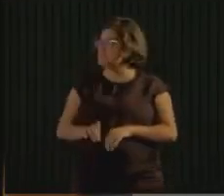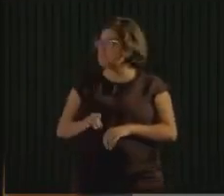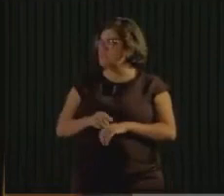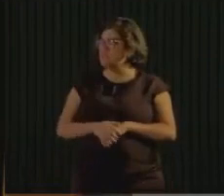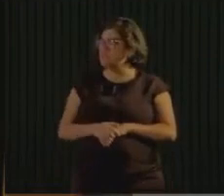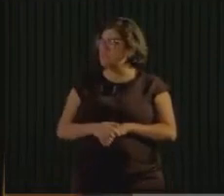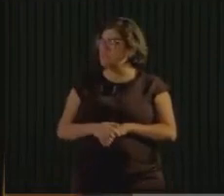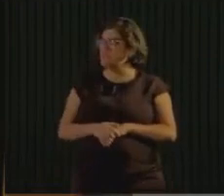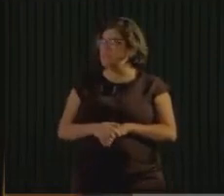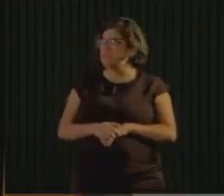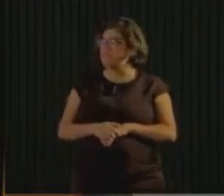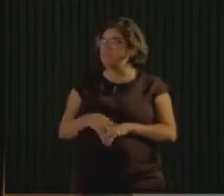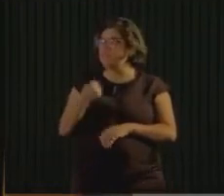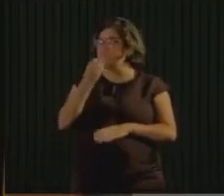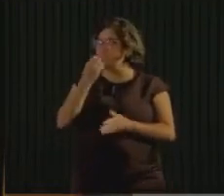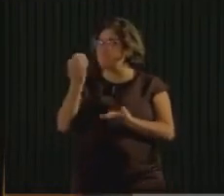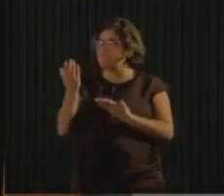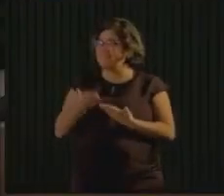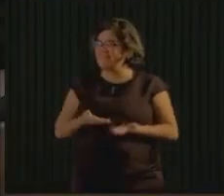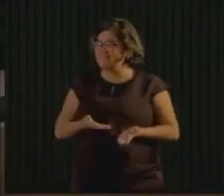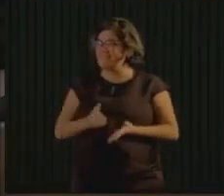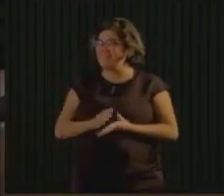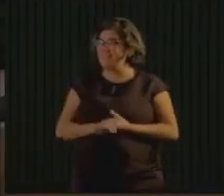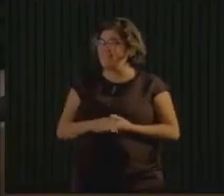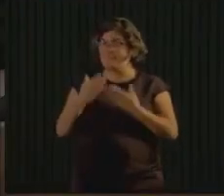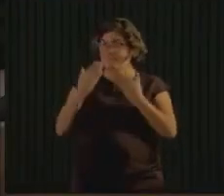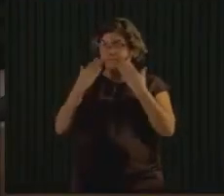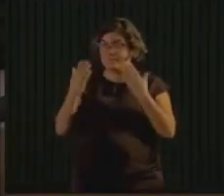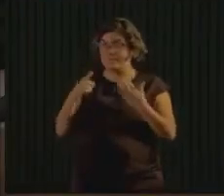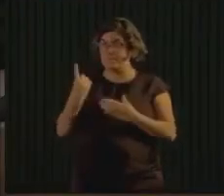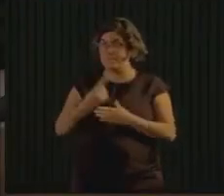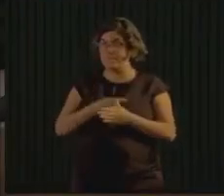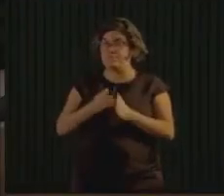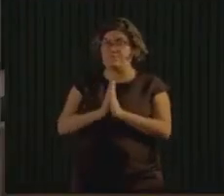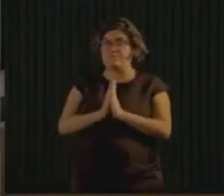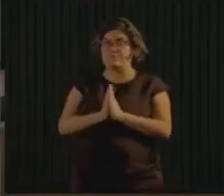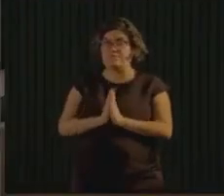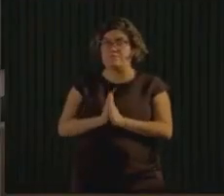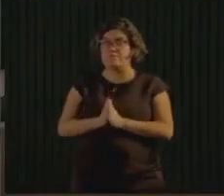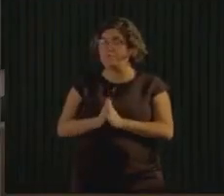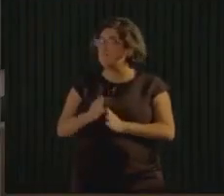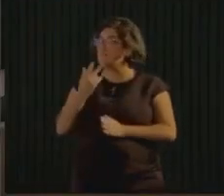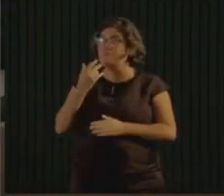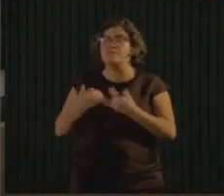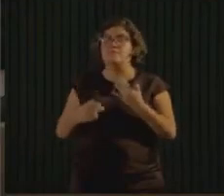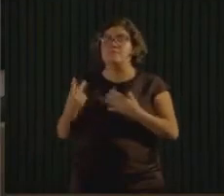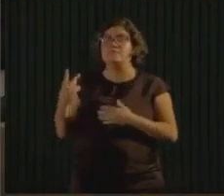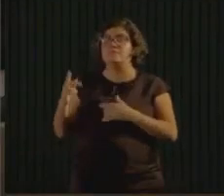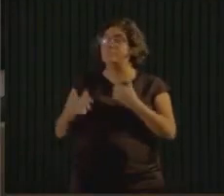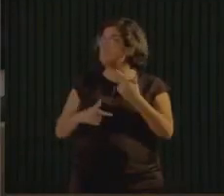Ruth, seja bem-vinda. Se apresenta para a gente, por favor, e fala um pouco do seu trabalho.